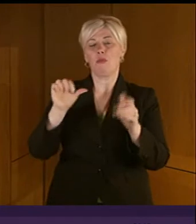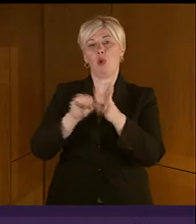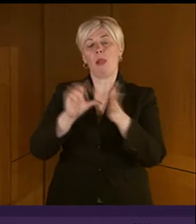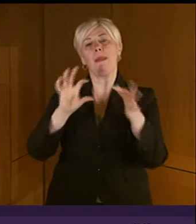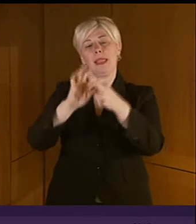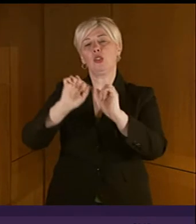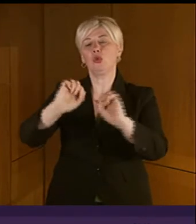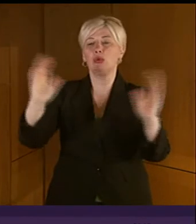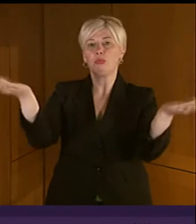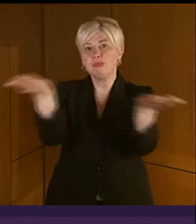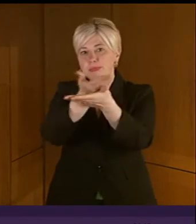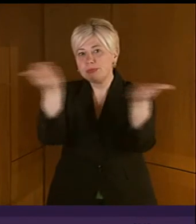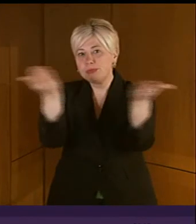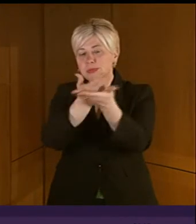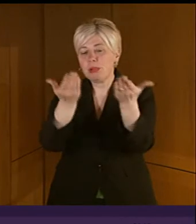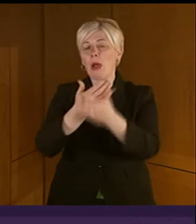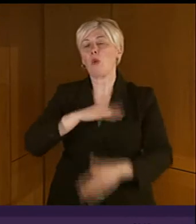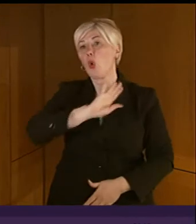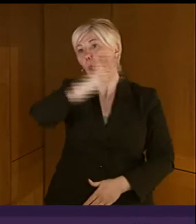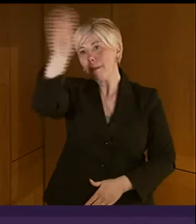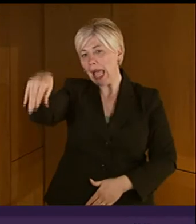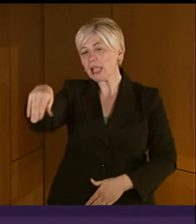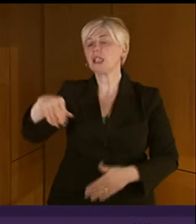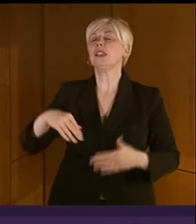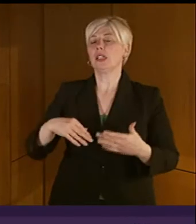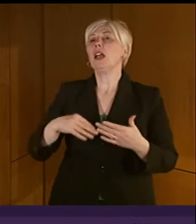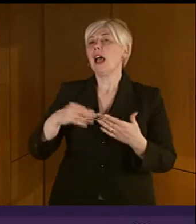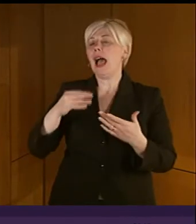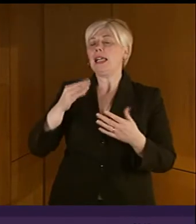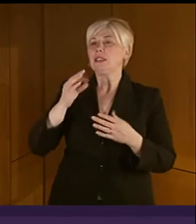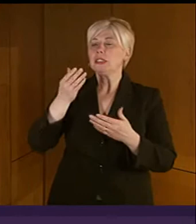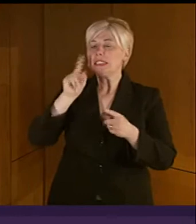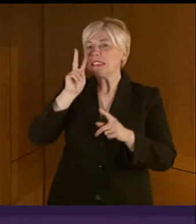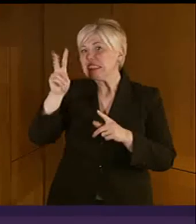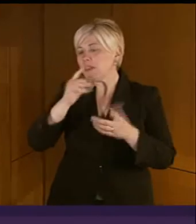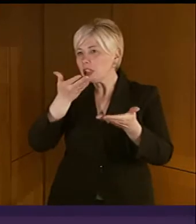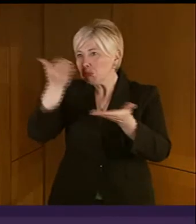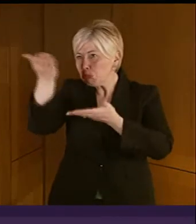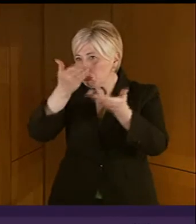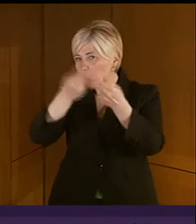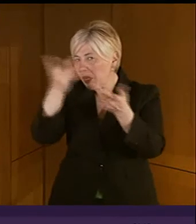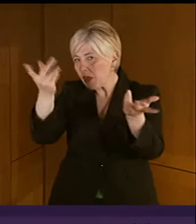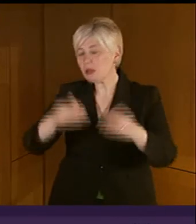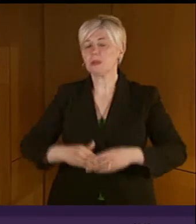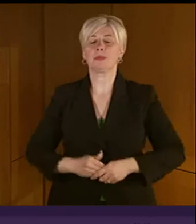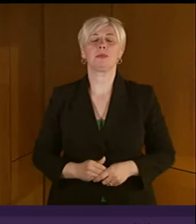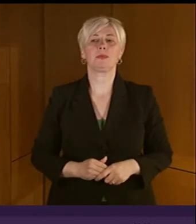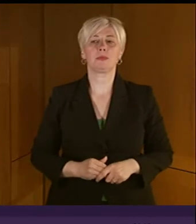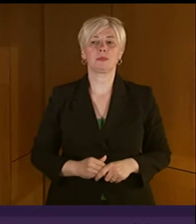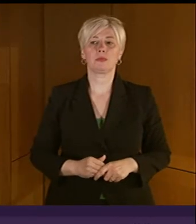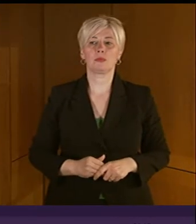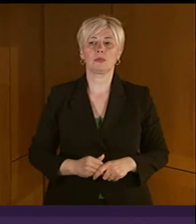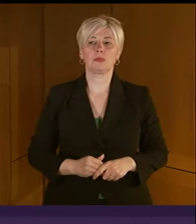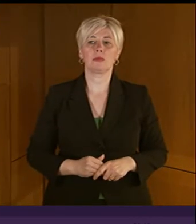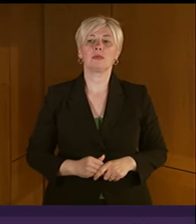to get back to Mr Stewart with more detail in the areas that he has touched upon in his question. Stuart Savinson? I